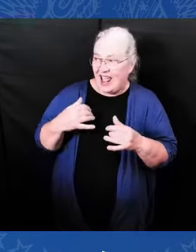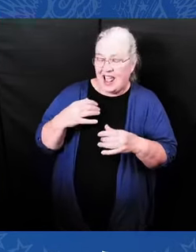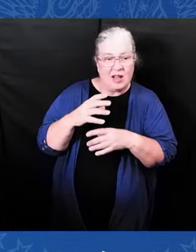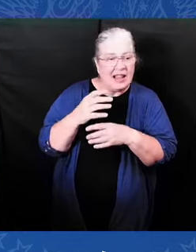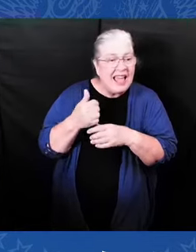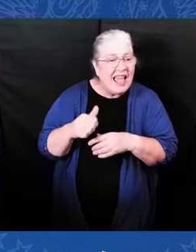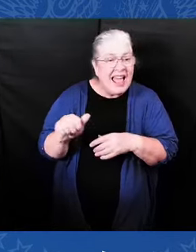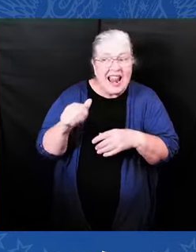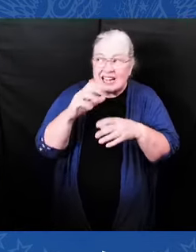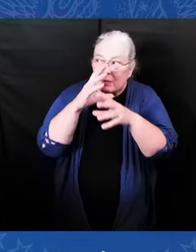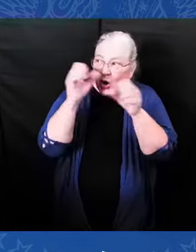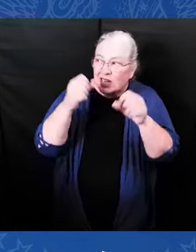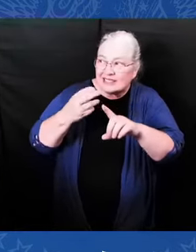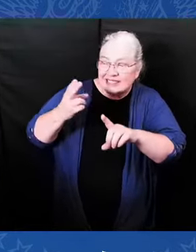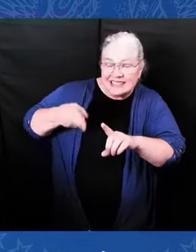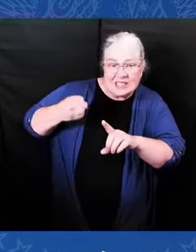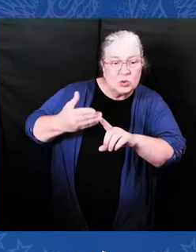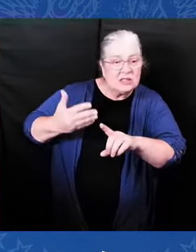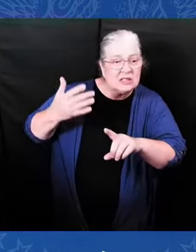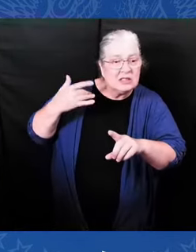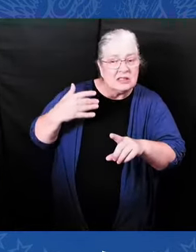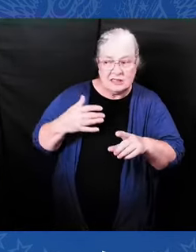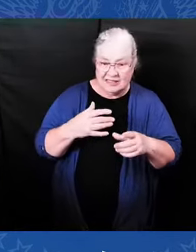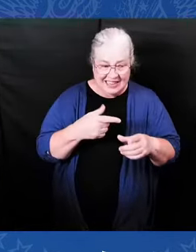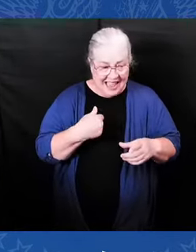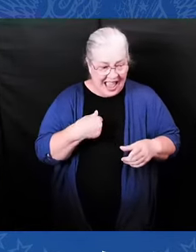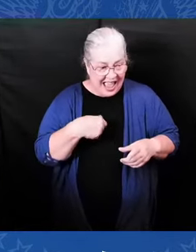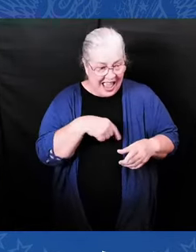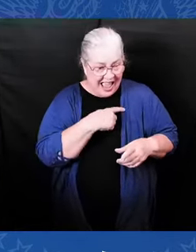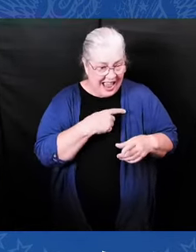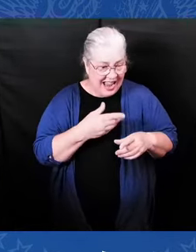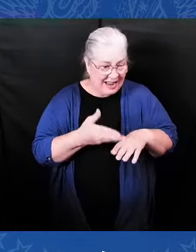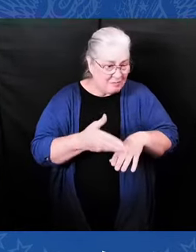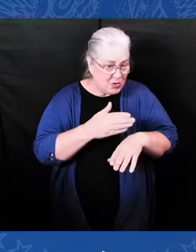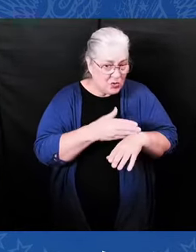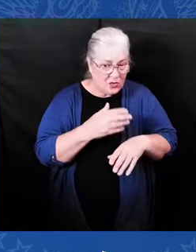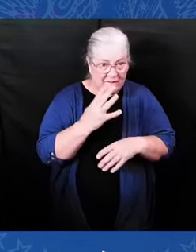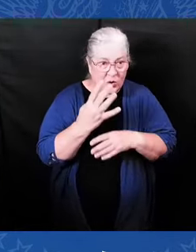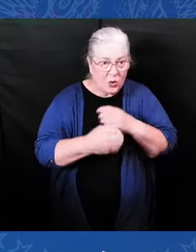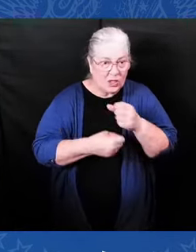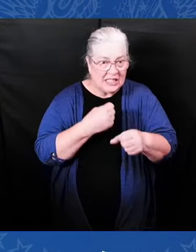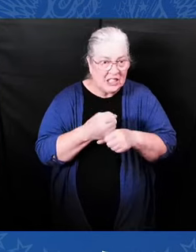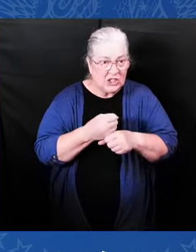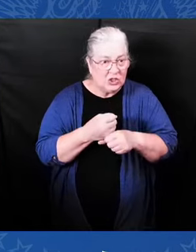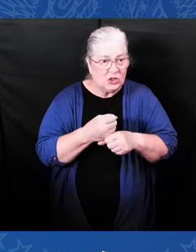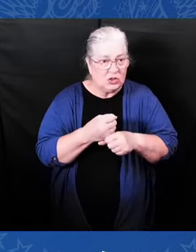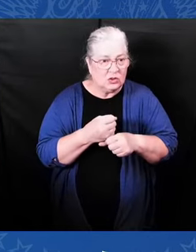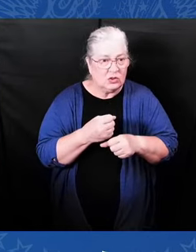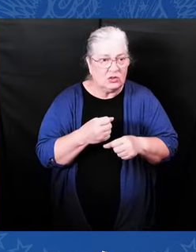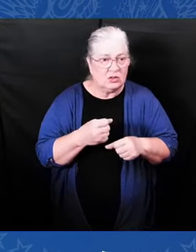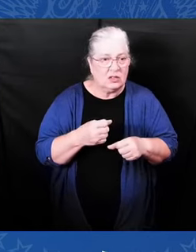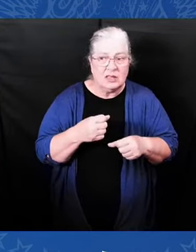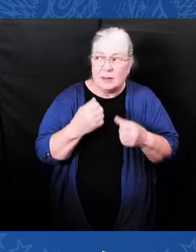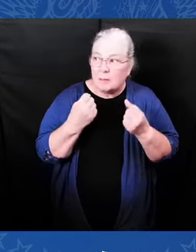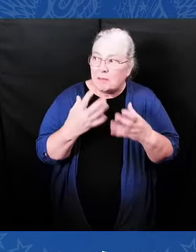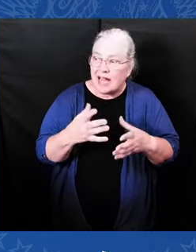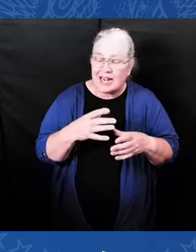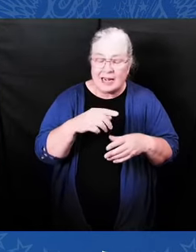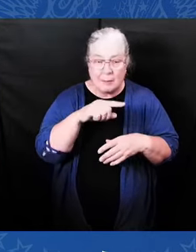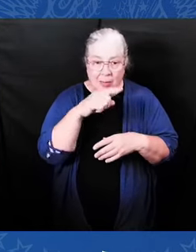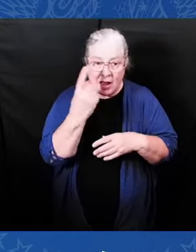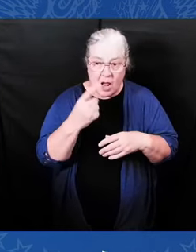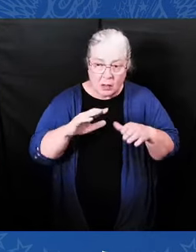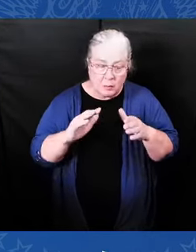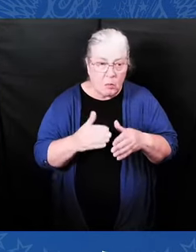Without a single Republican vote, we took on Big Pharma that I've been fighting for 30 years. We capped, and we